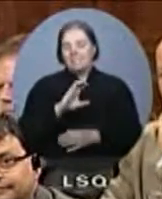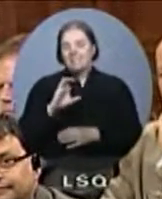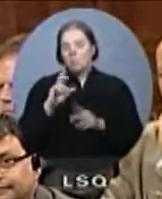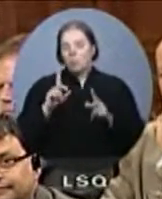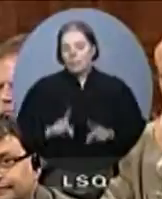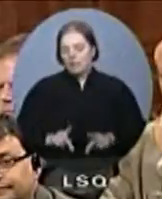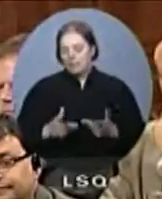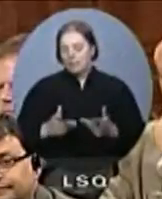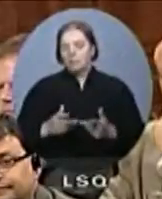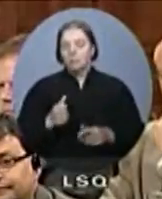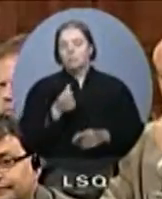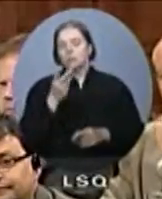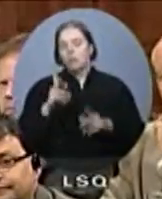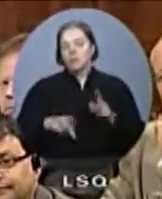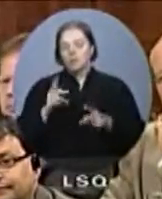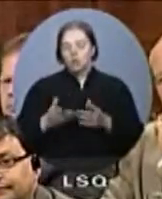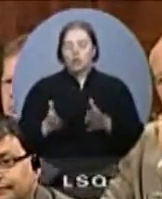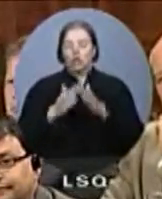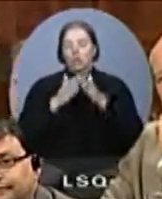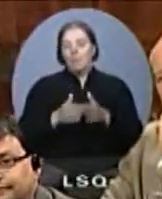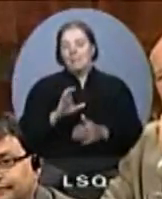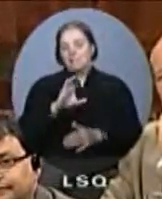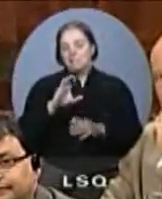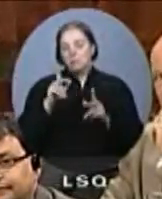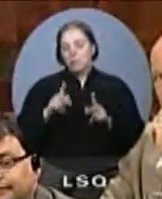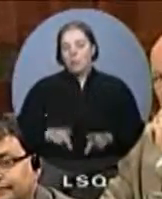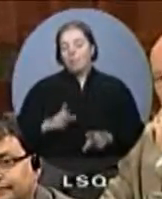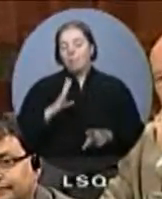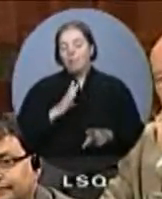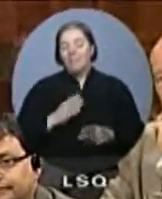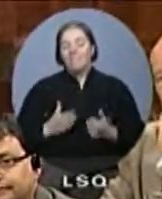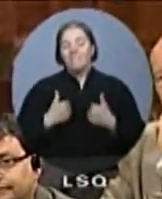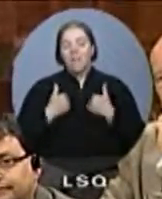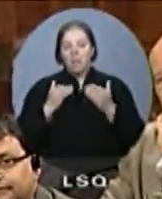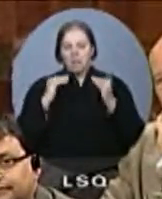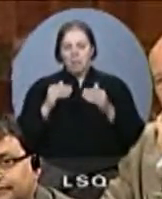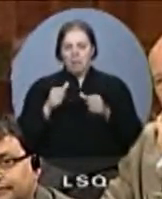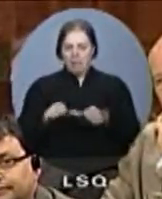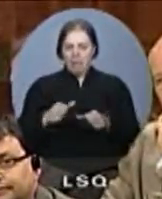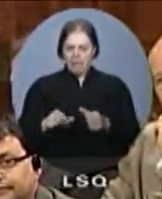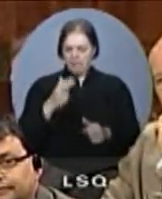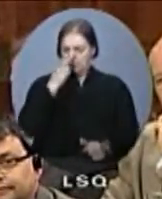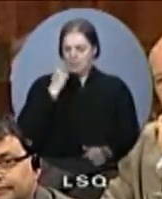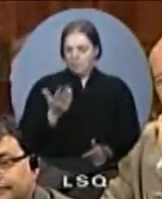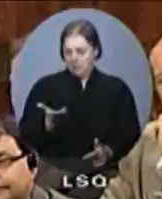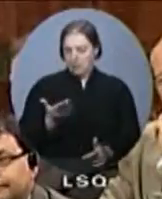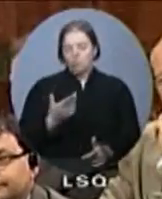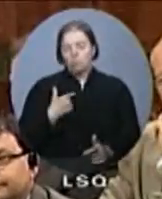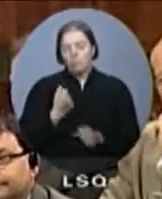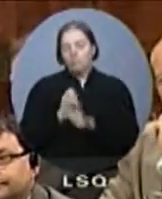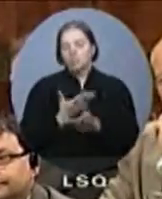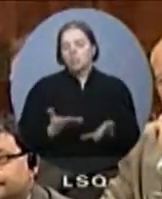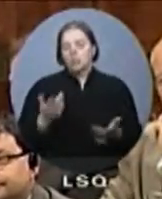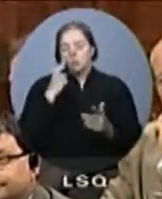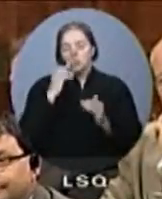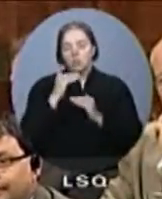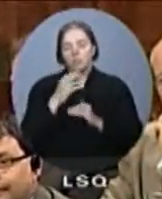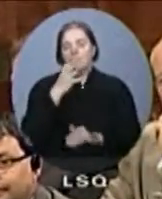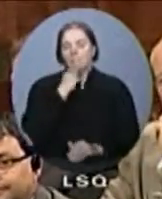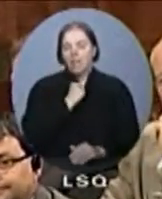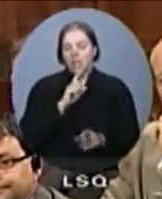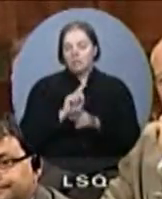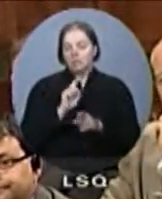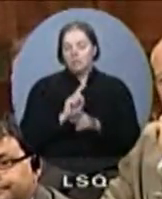false address. We're taking action on this, Mr. Speaker, to preserve and protect the value and integrity of Canadian citizenship. We will be regulating